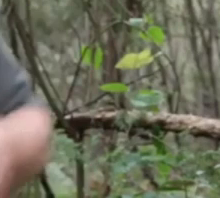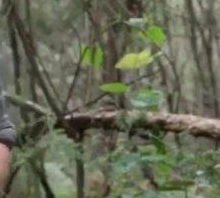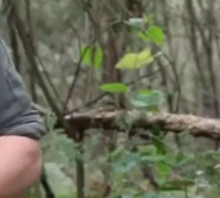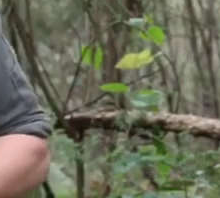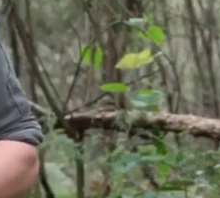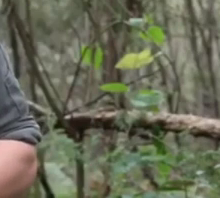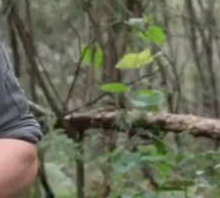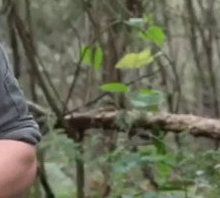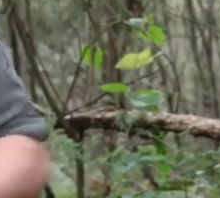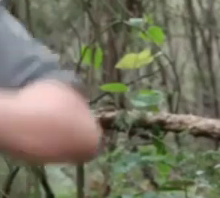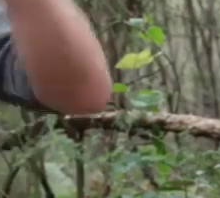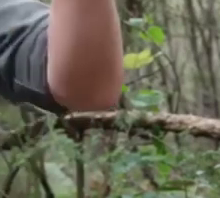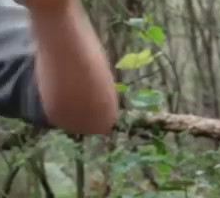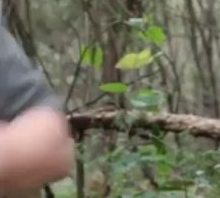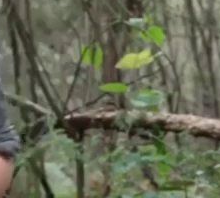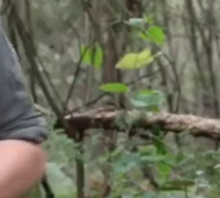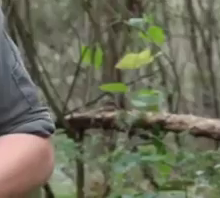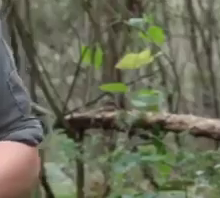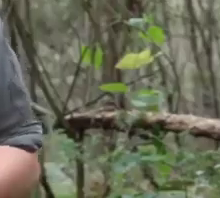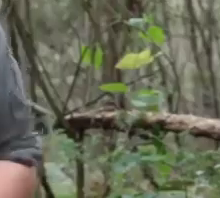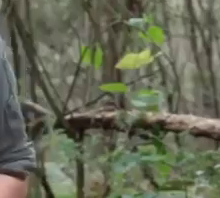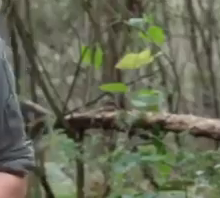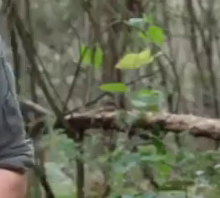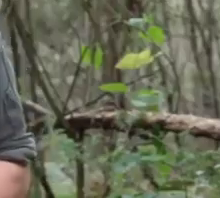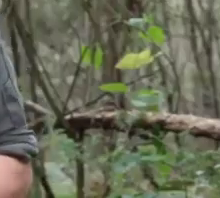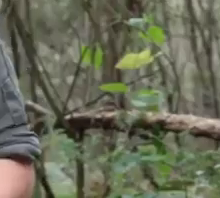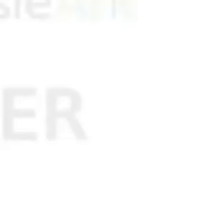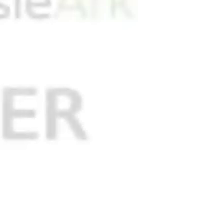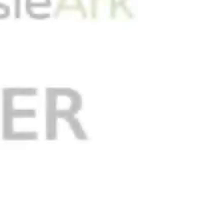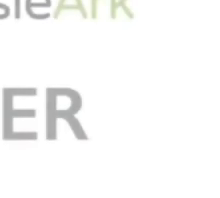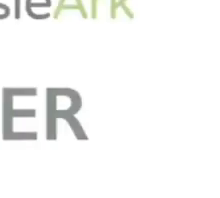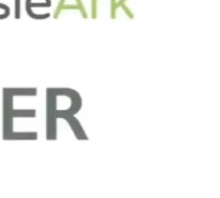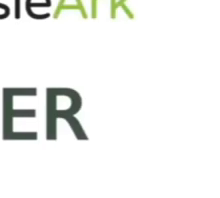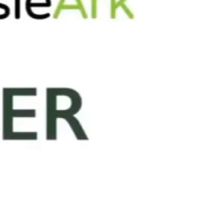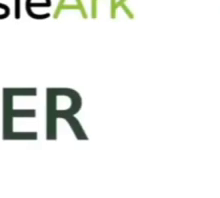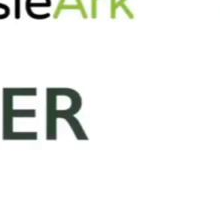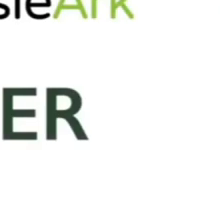and put it up on the rocks. That's all for today. I'll see you next time.